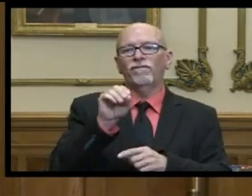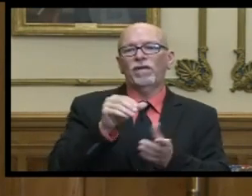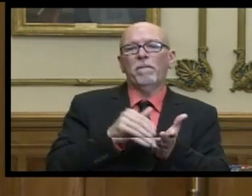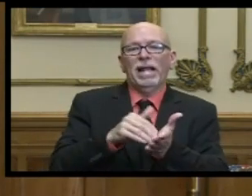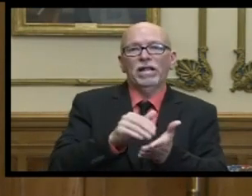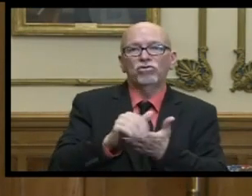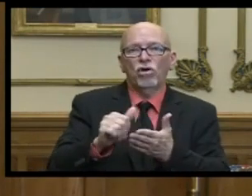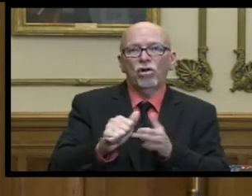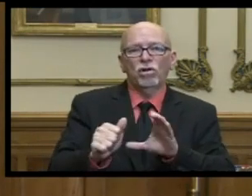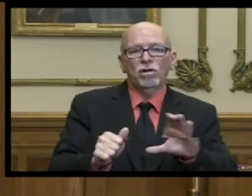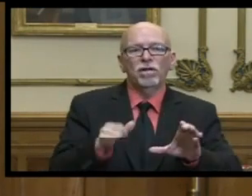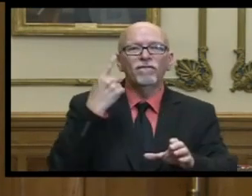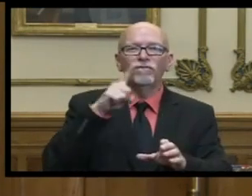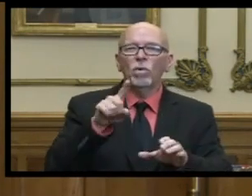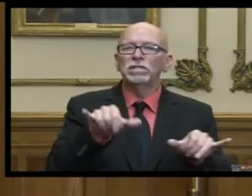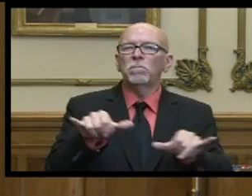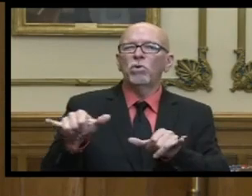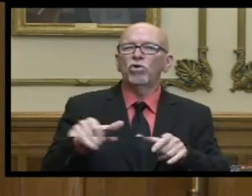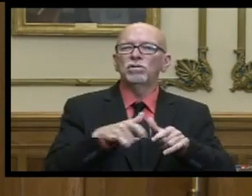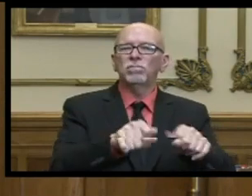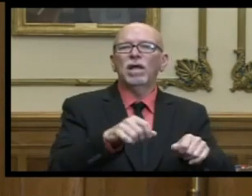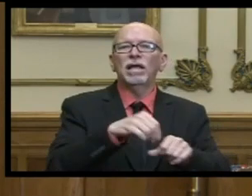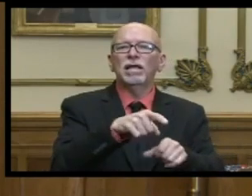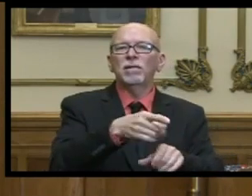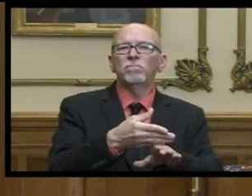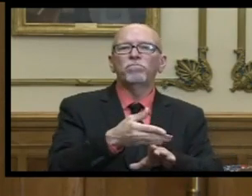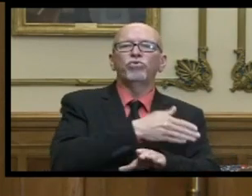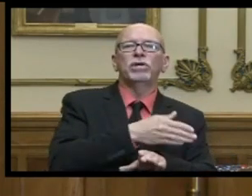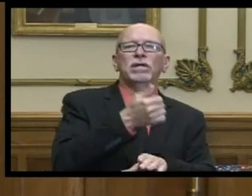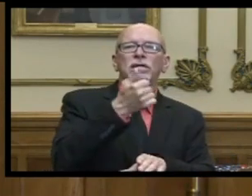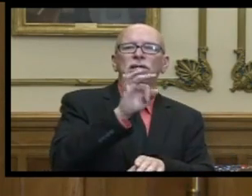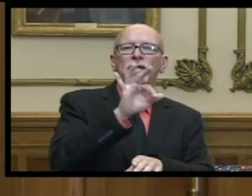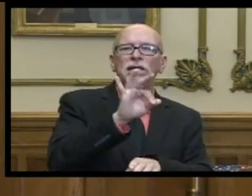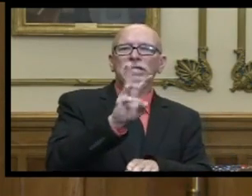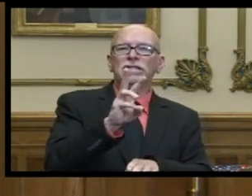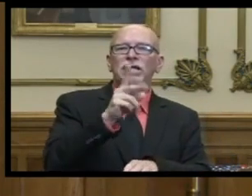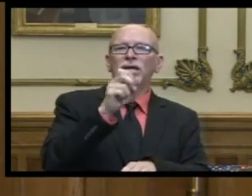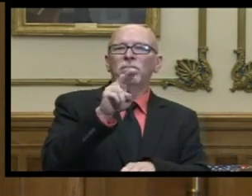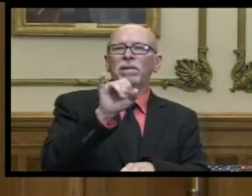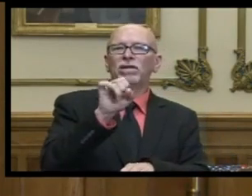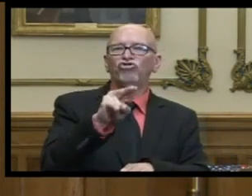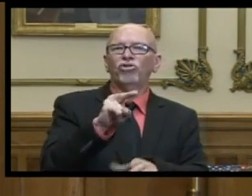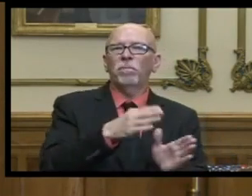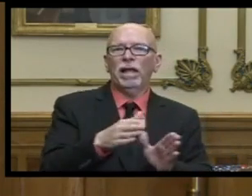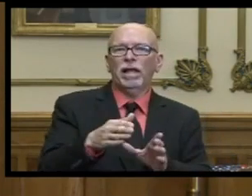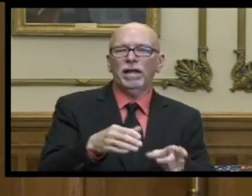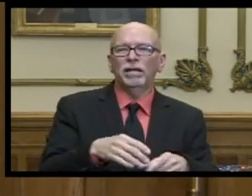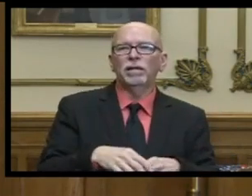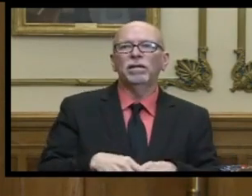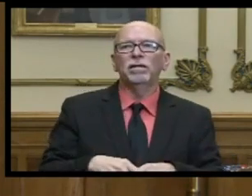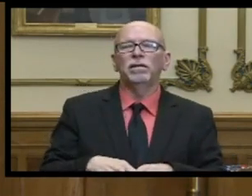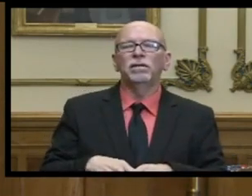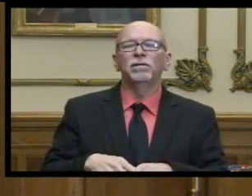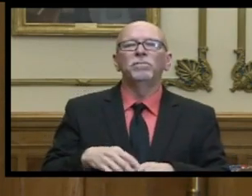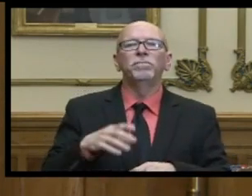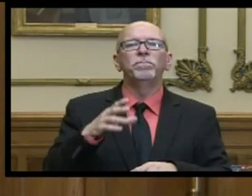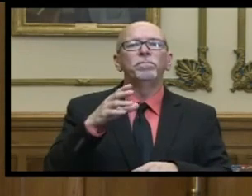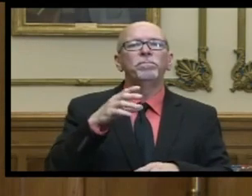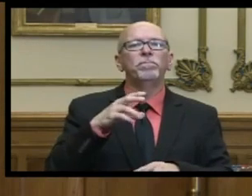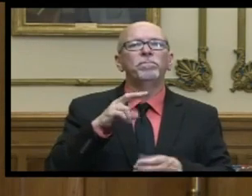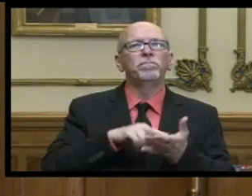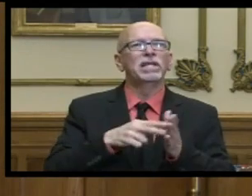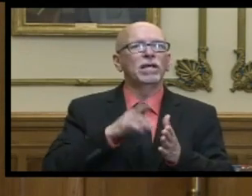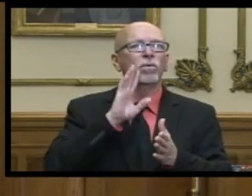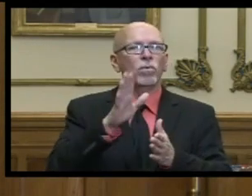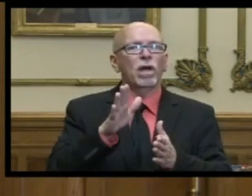to make a similar deposit to the pre-1996 pension plan excuse me which then